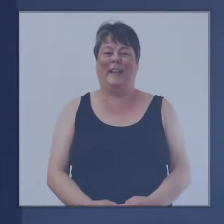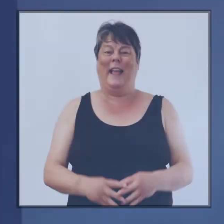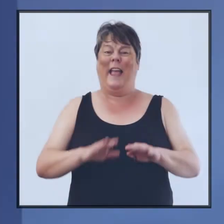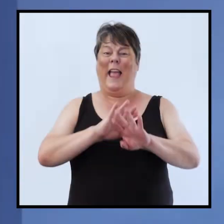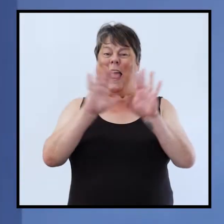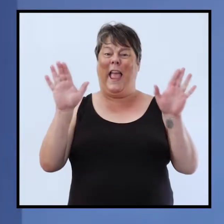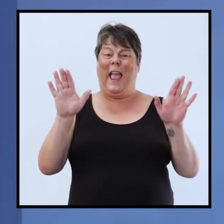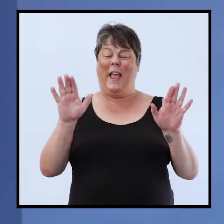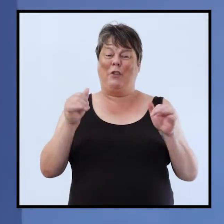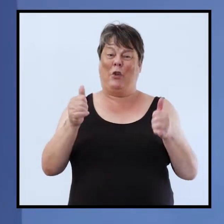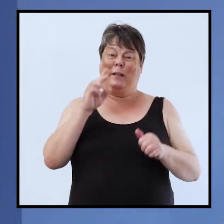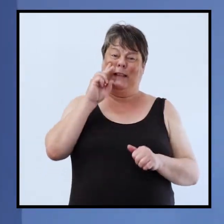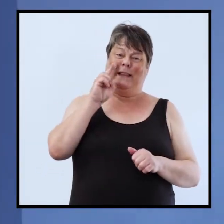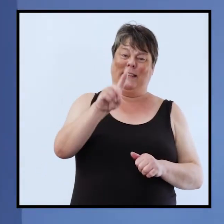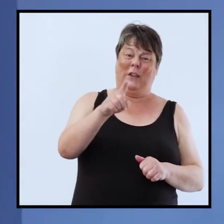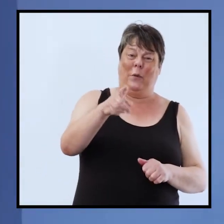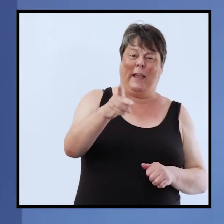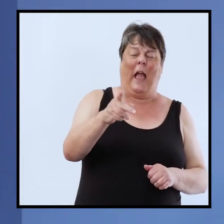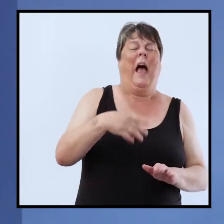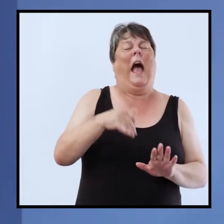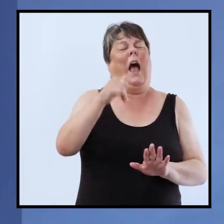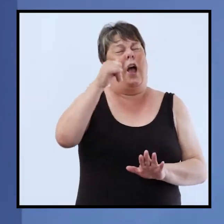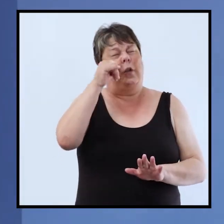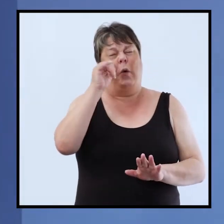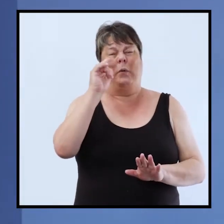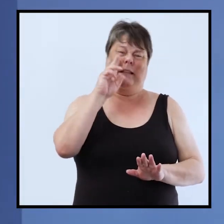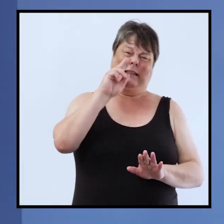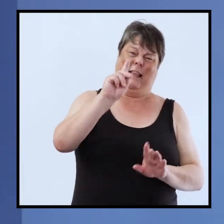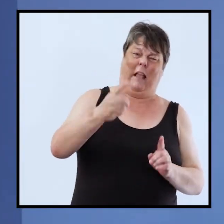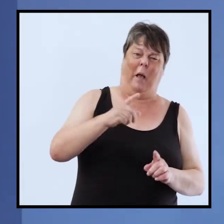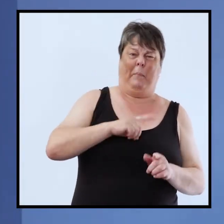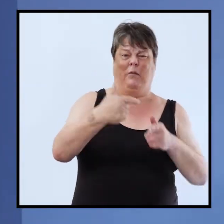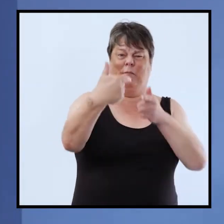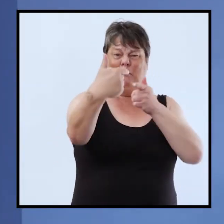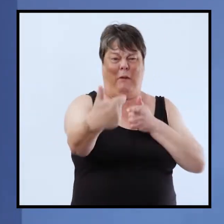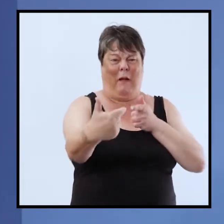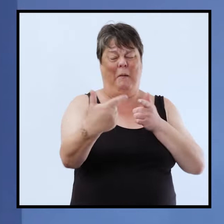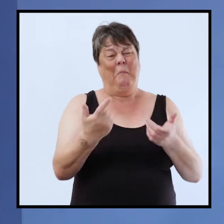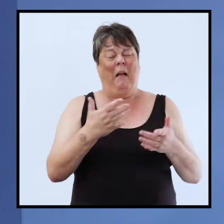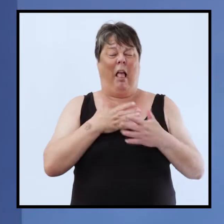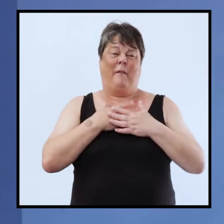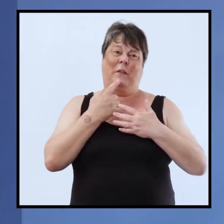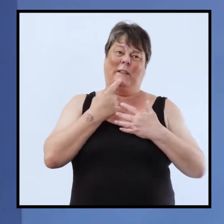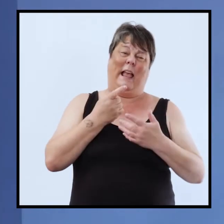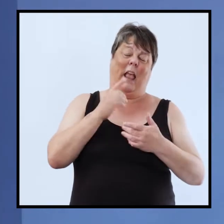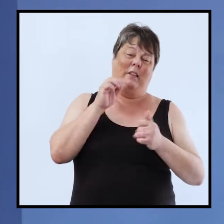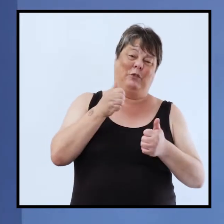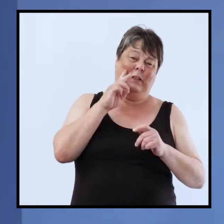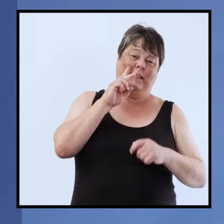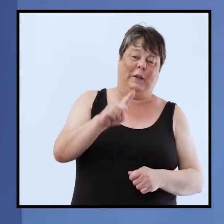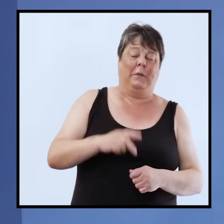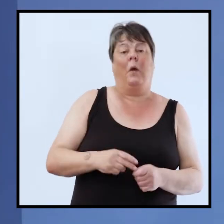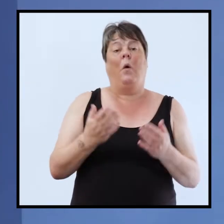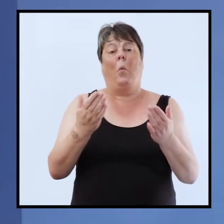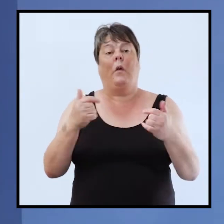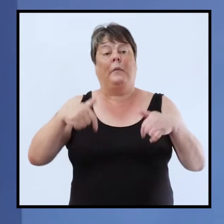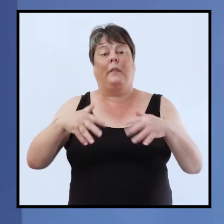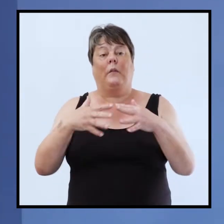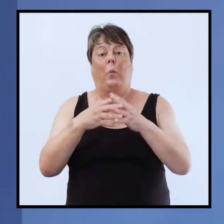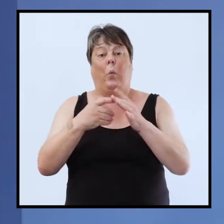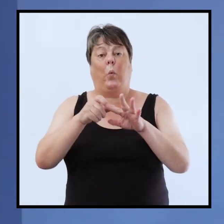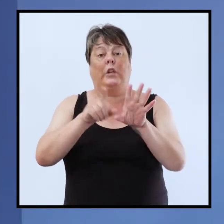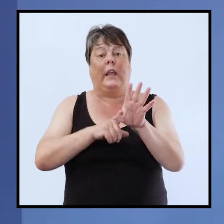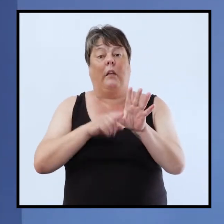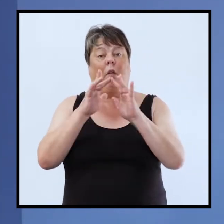Hey, good to see you again. I know I can't see you, but I just can't help myself saying that. Welcome to the Woody Online service, The